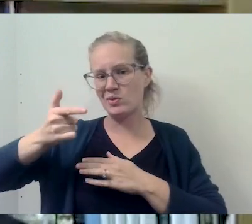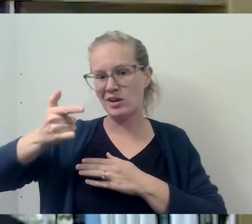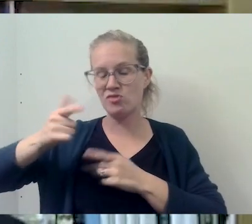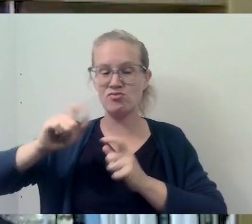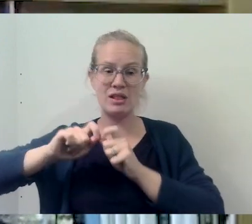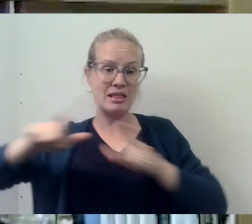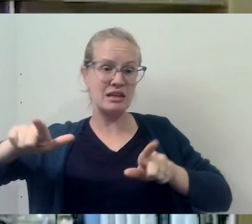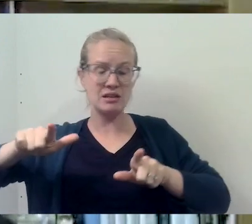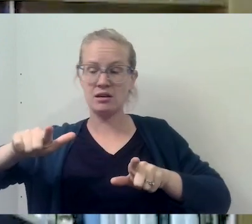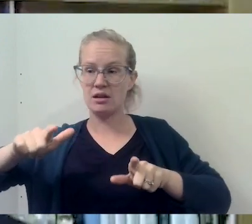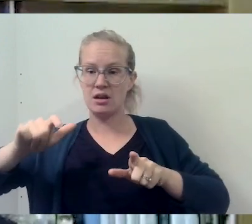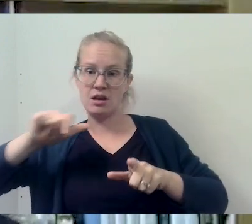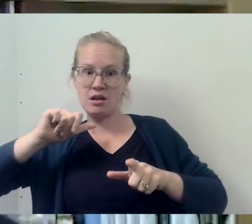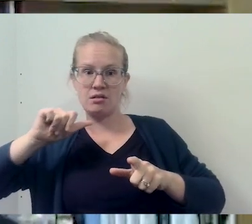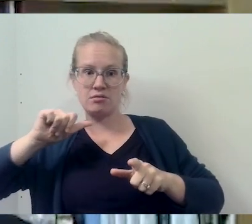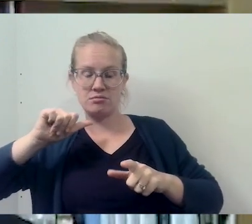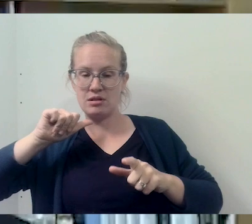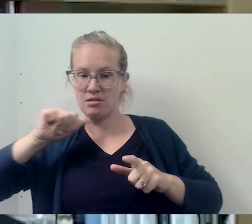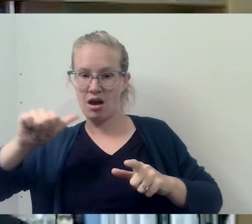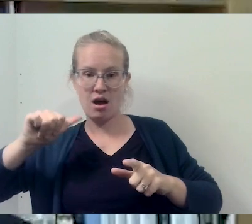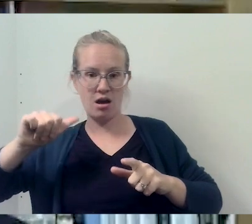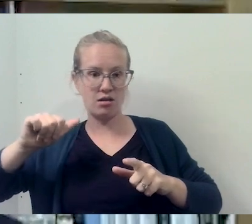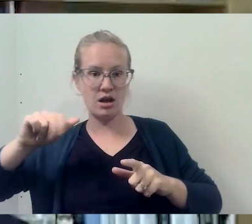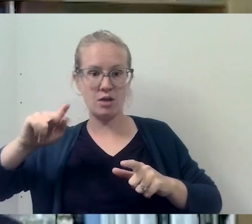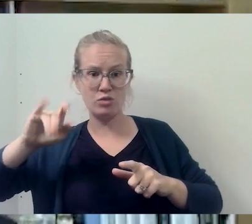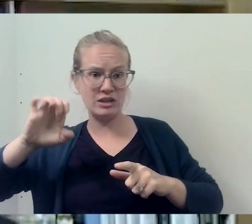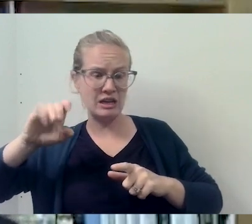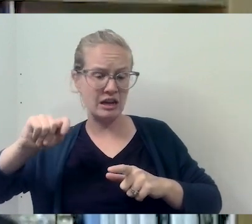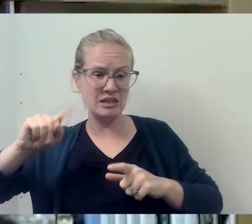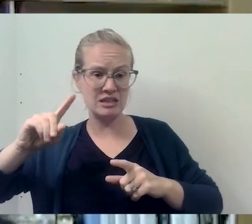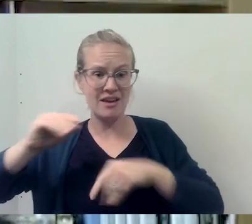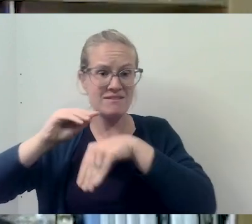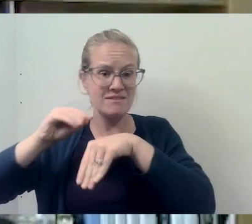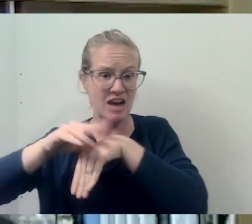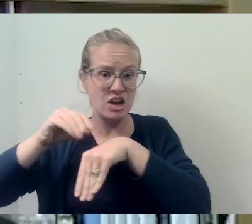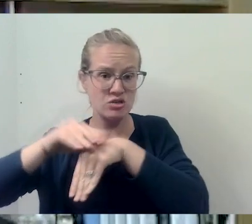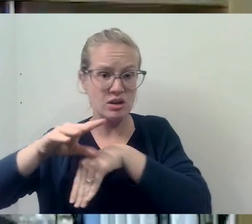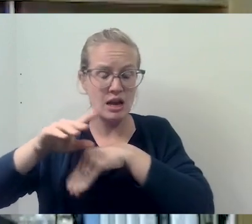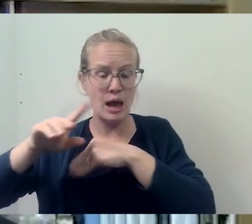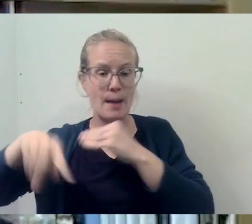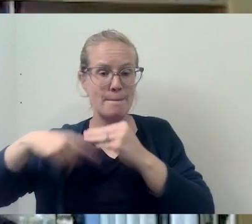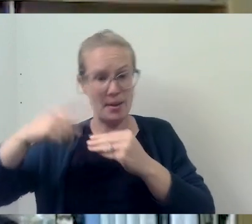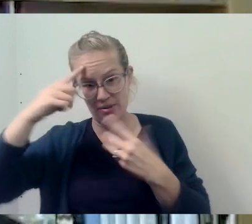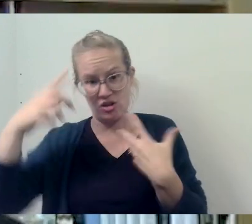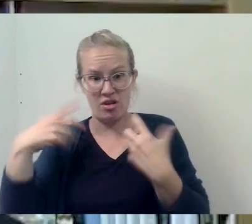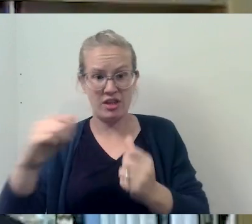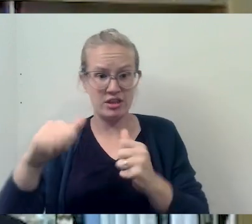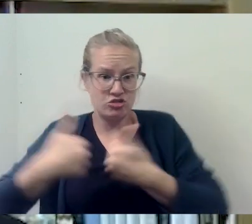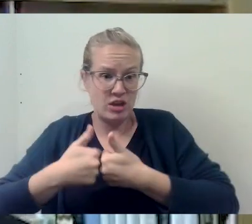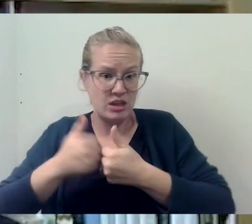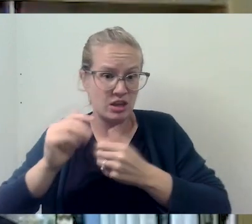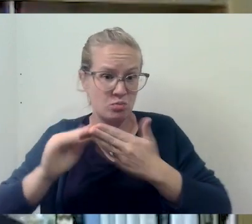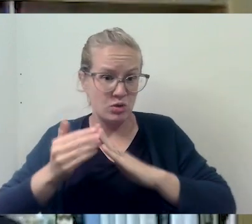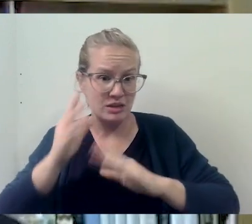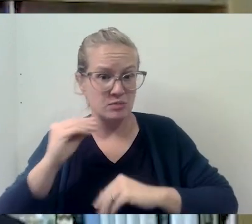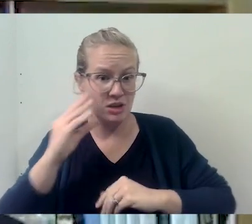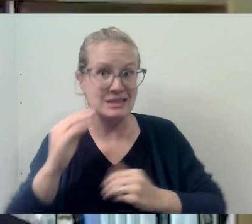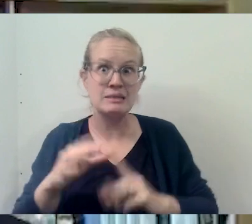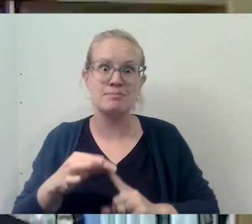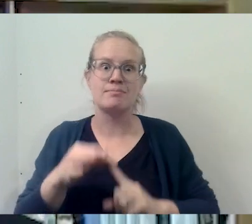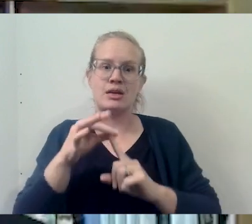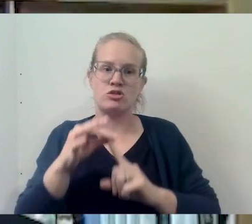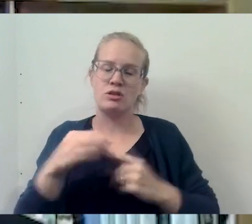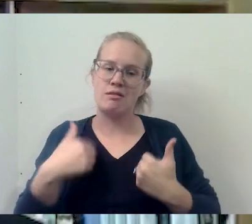unprecedented advisory about mental health challenges that the community is experiencing, especially young